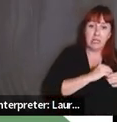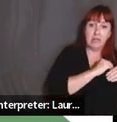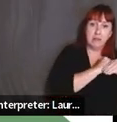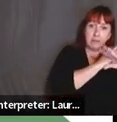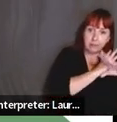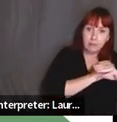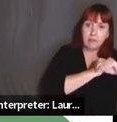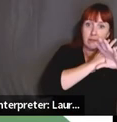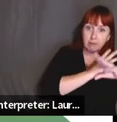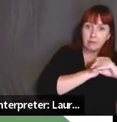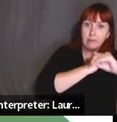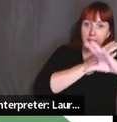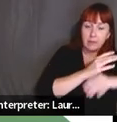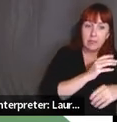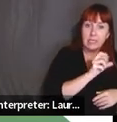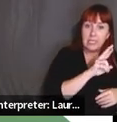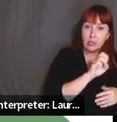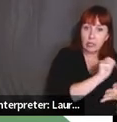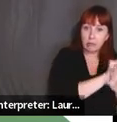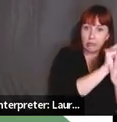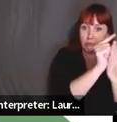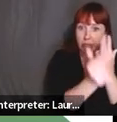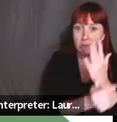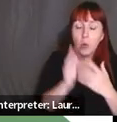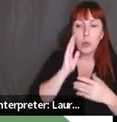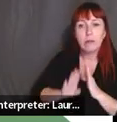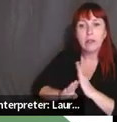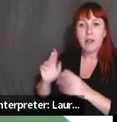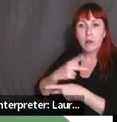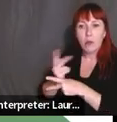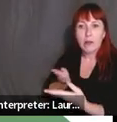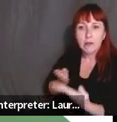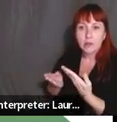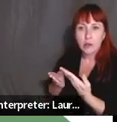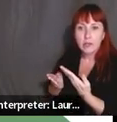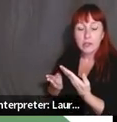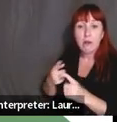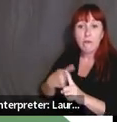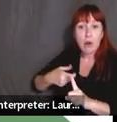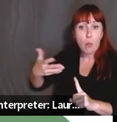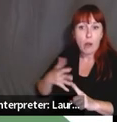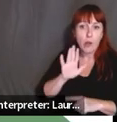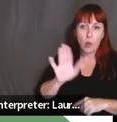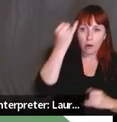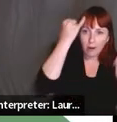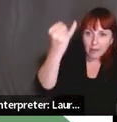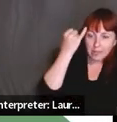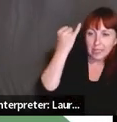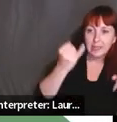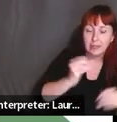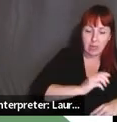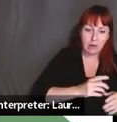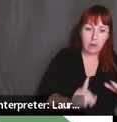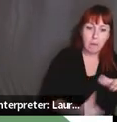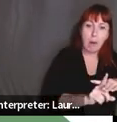will be developing, um, some products and services around the ideas that are put together. So your ideas can come forward